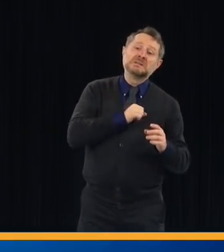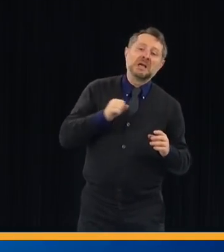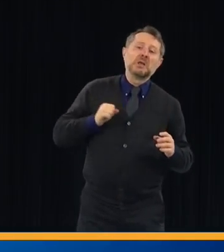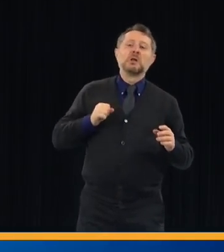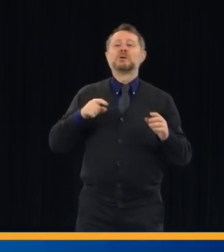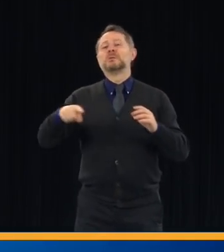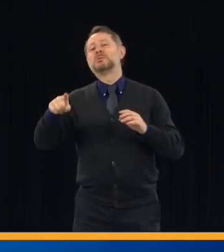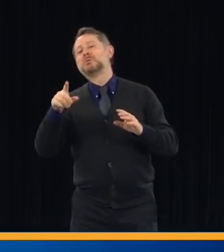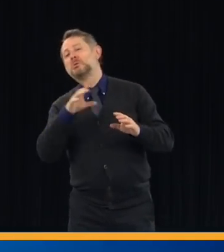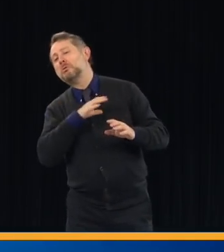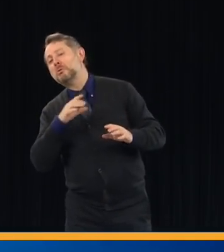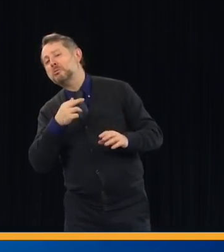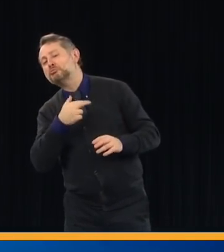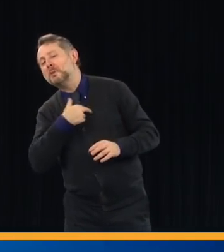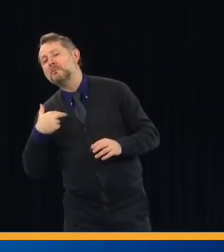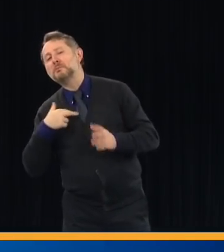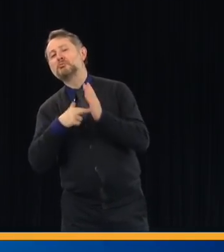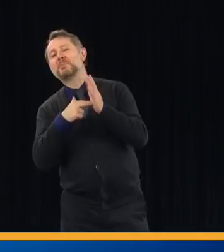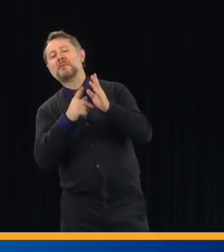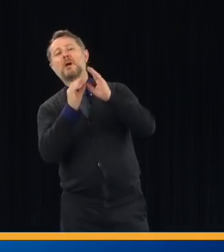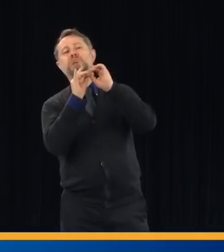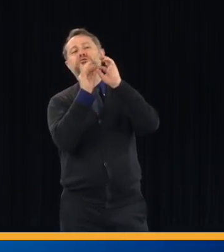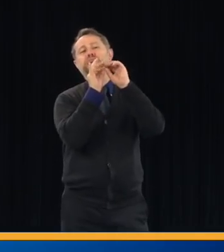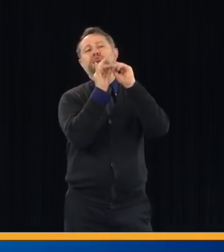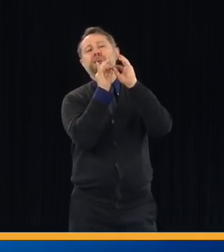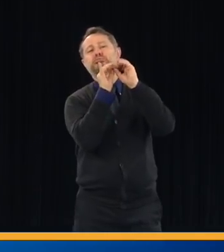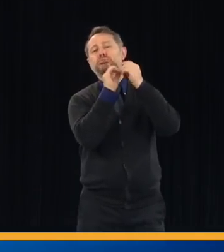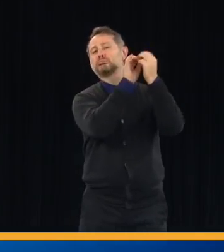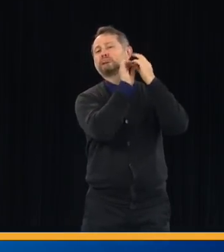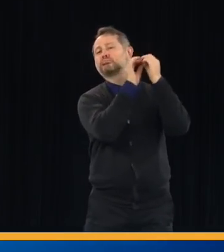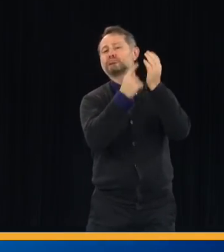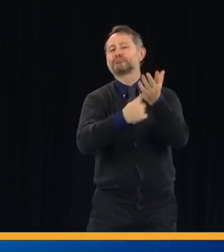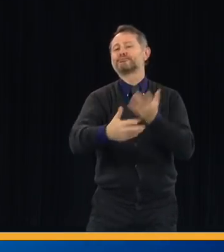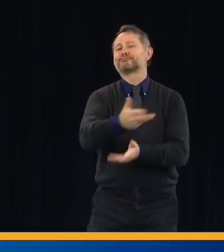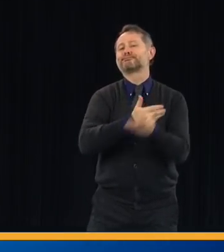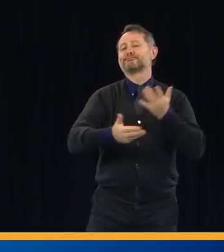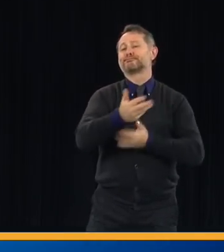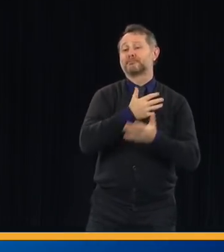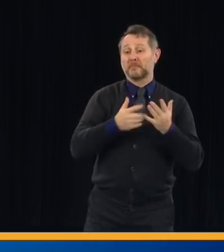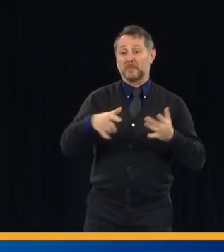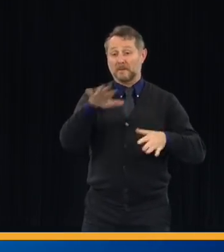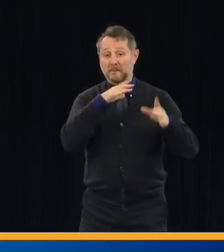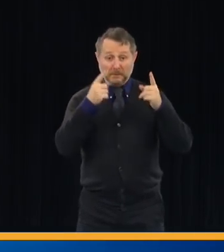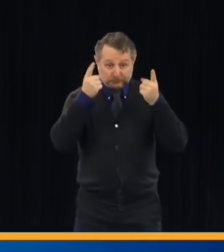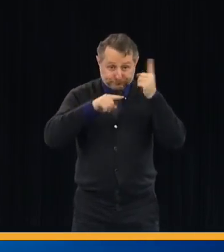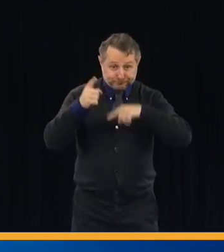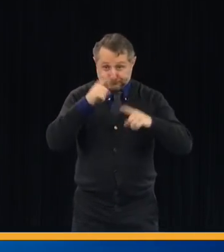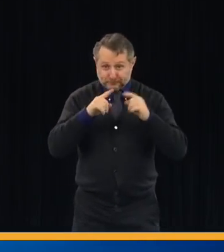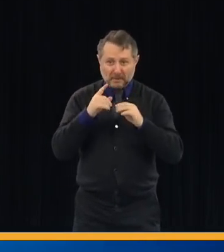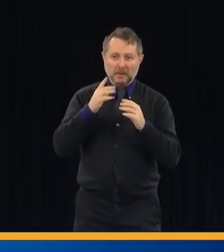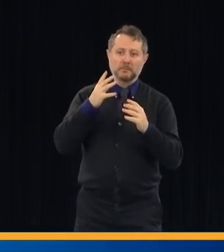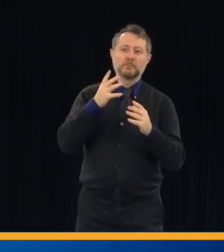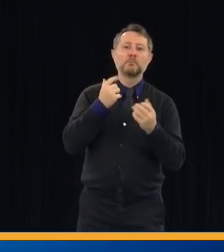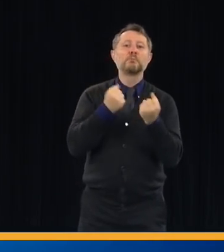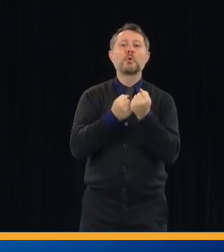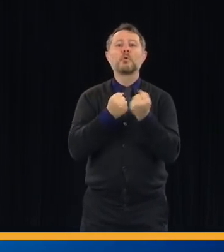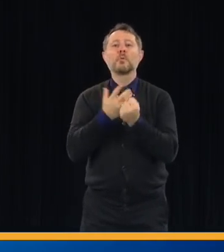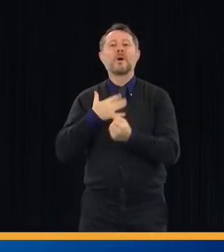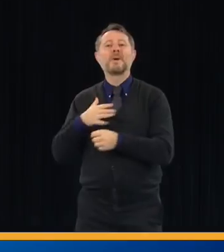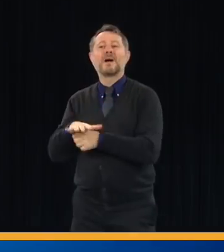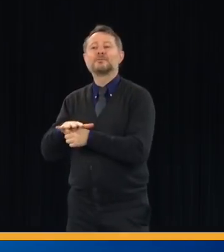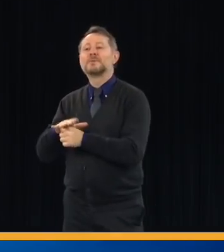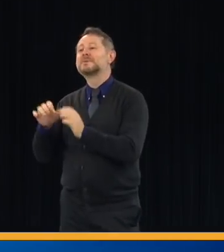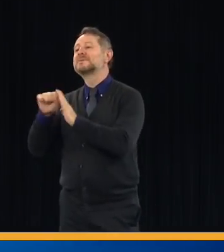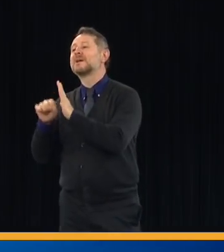And to get a bill passed in Washington, everyone has to get their piece of the pie to